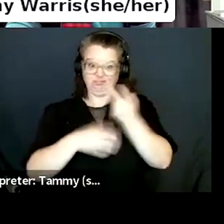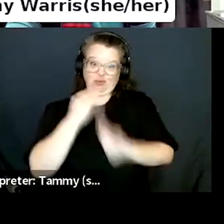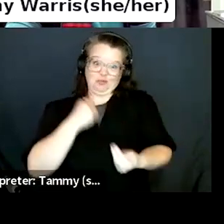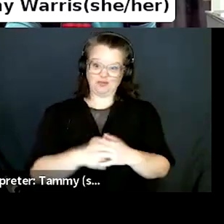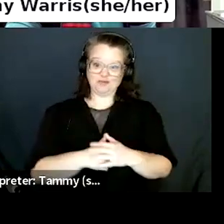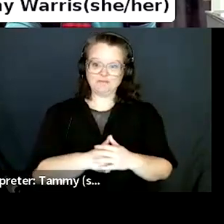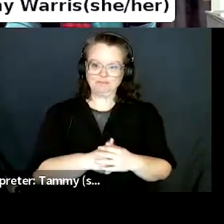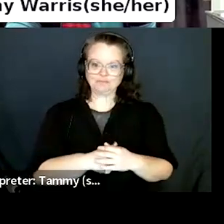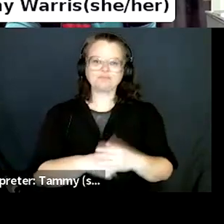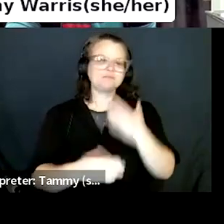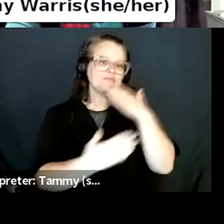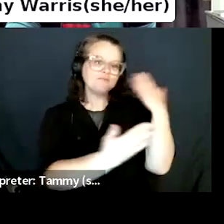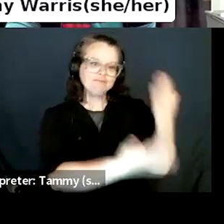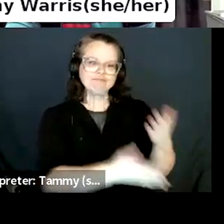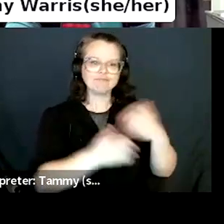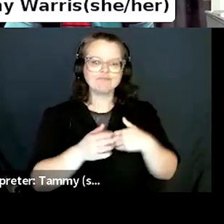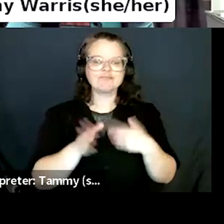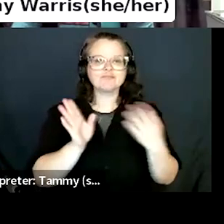Yeah,